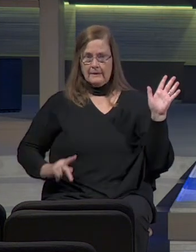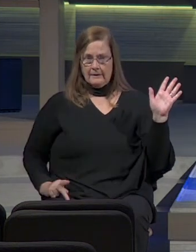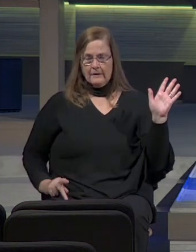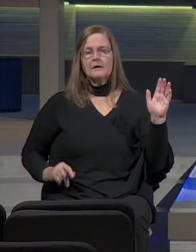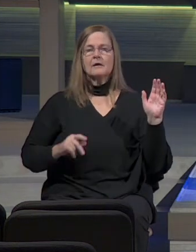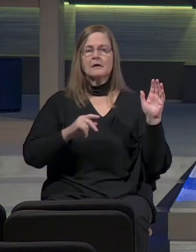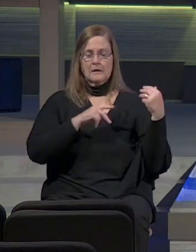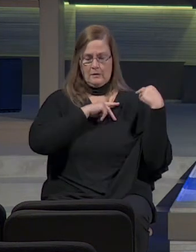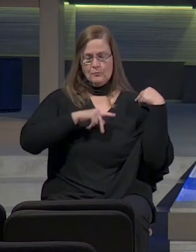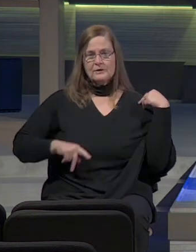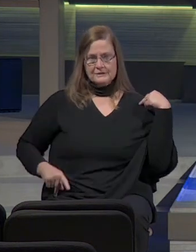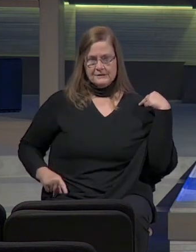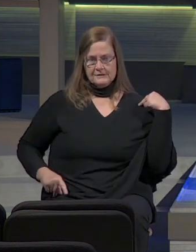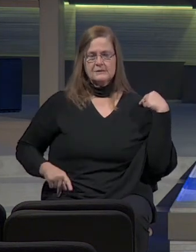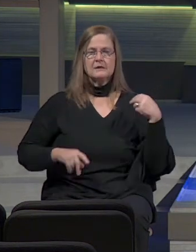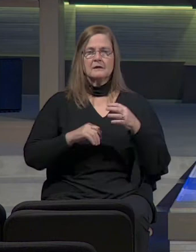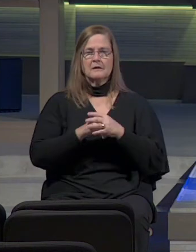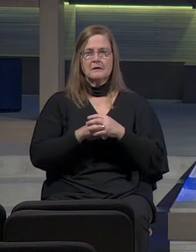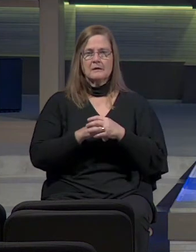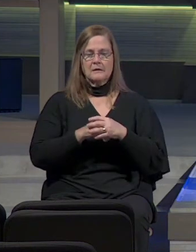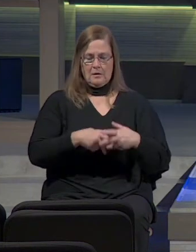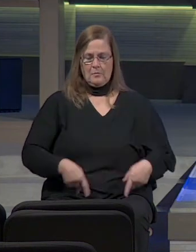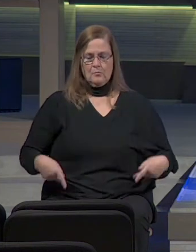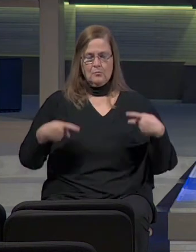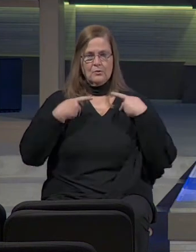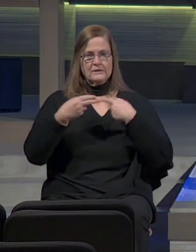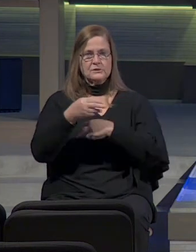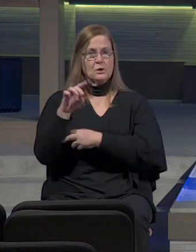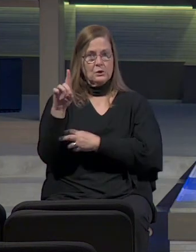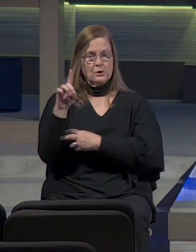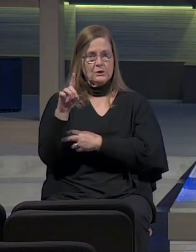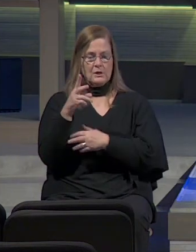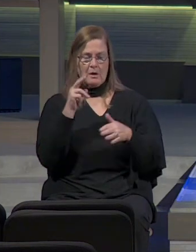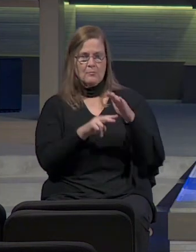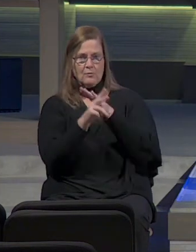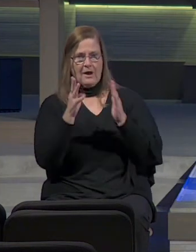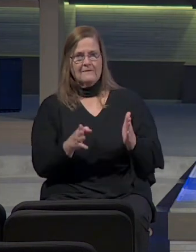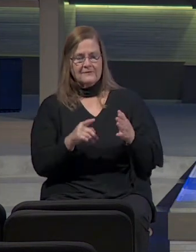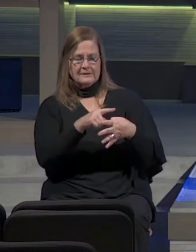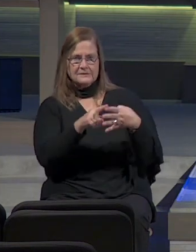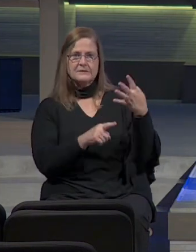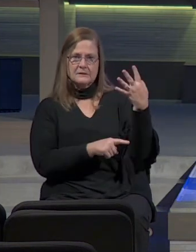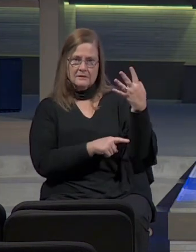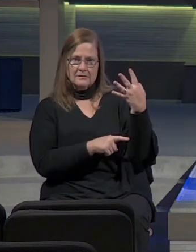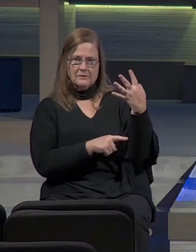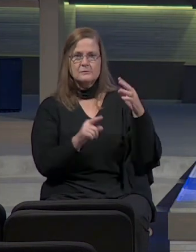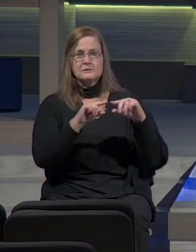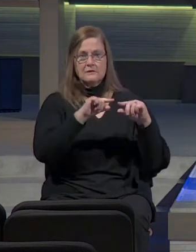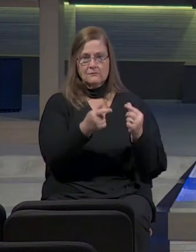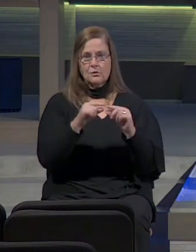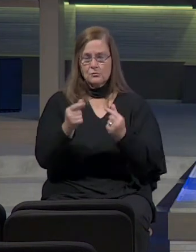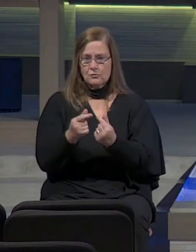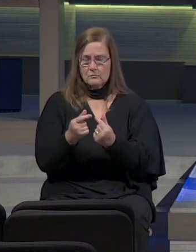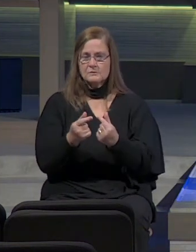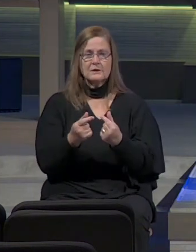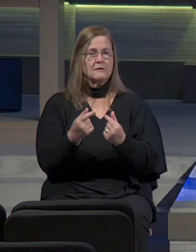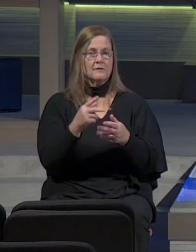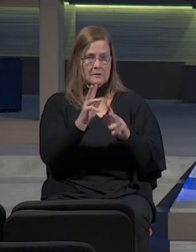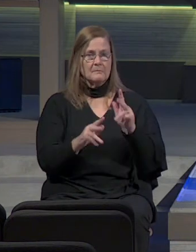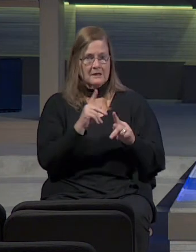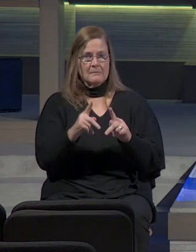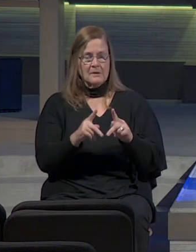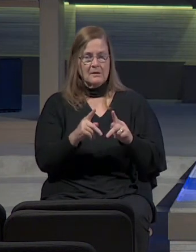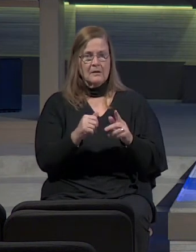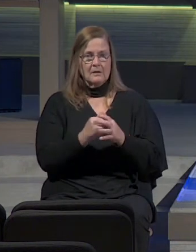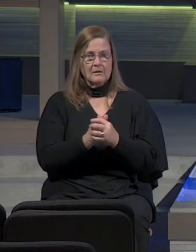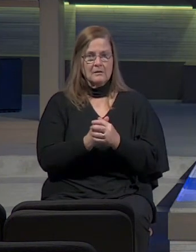princes, priesthood, prophets. Those four groups of people are repeatedly mentioned and